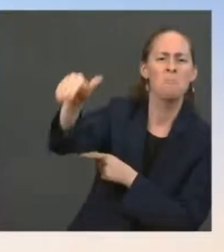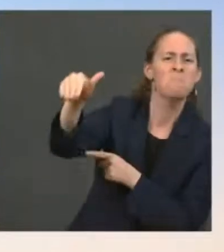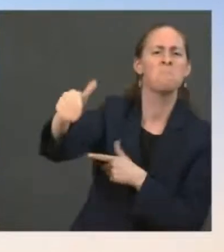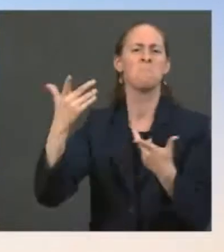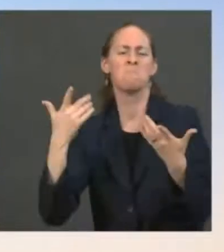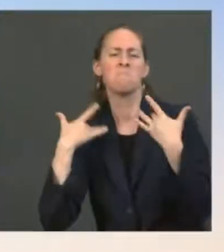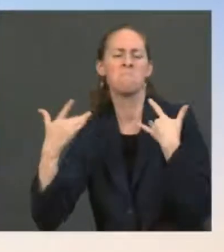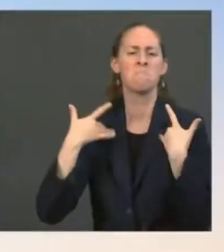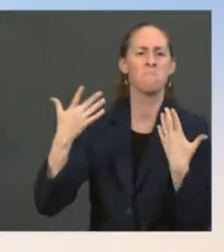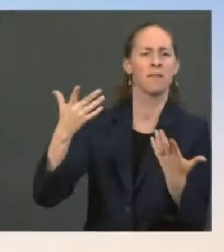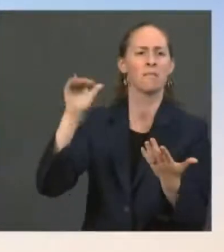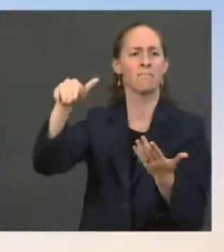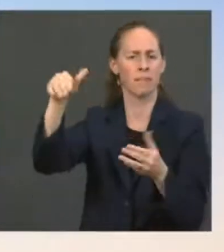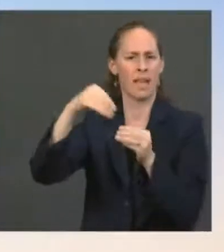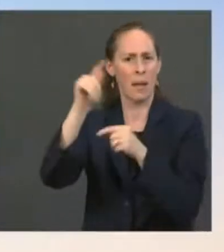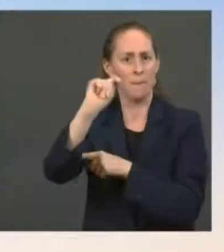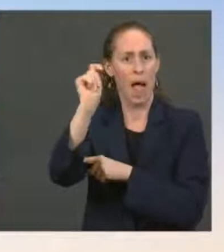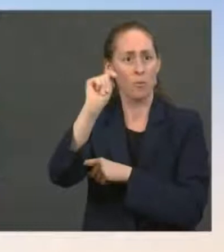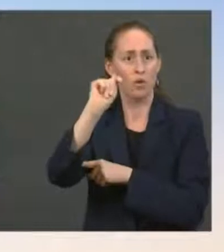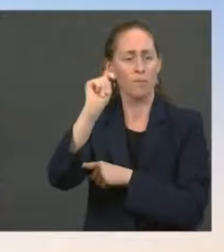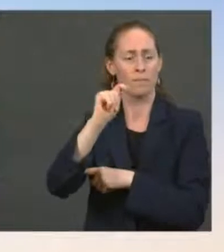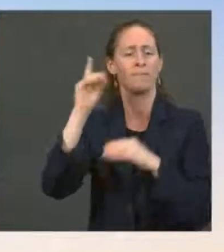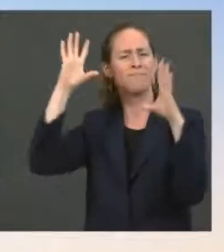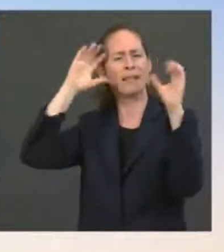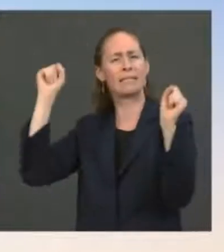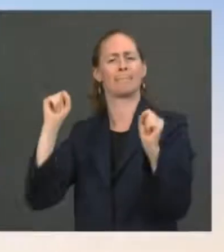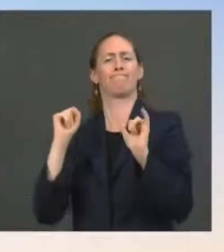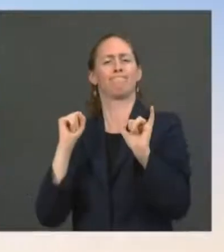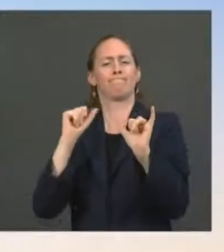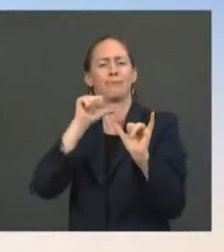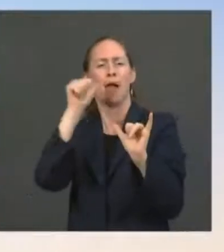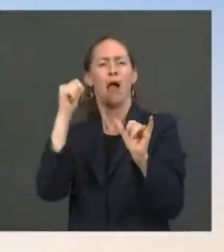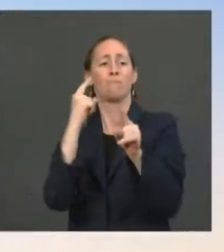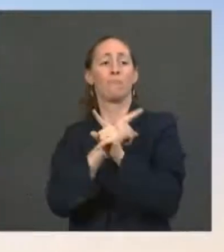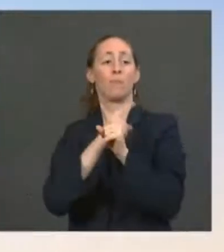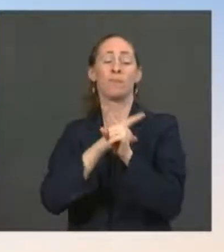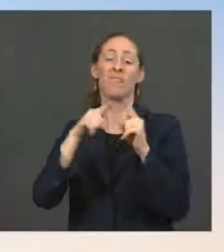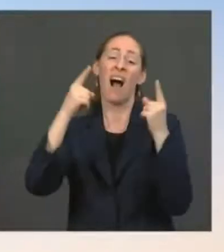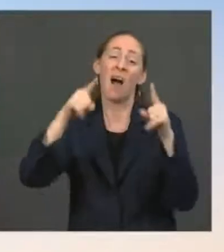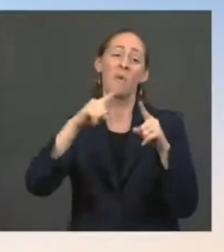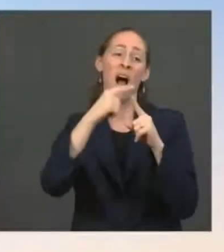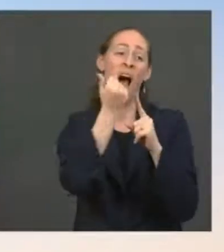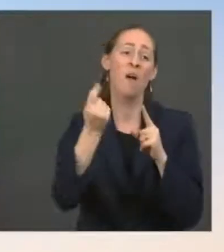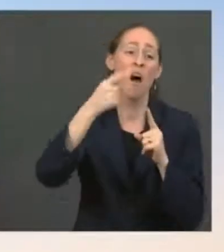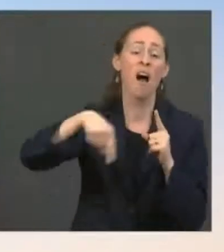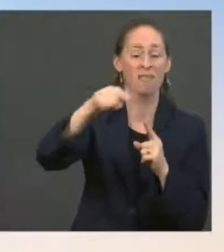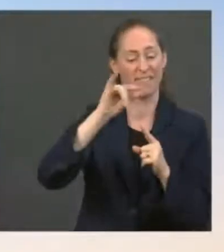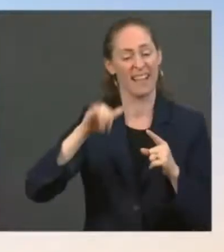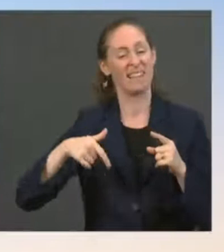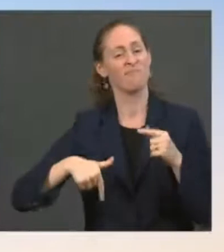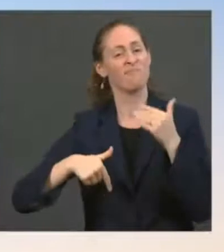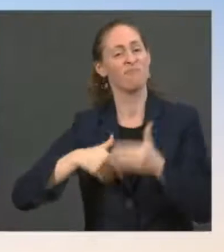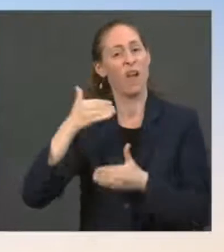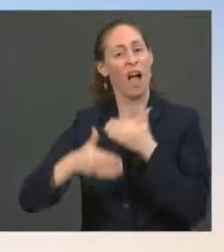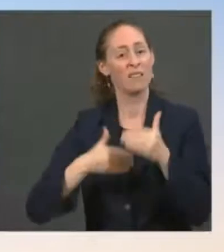today, I don't think there are inappropriate tactics, but it happens to everybody and it's part of the process. He is an expert on the